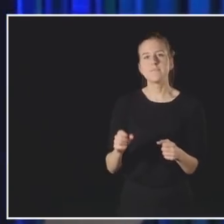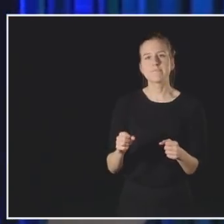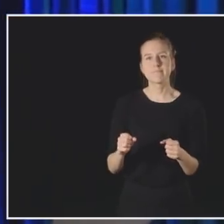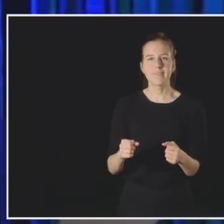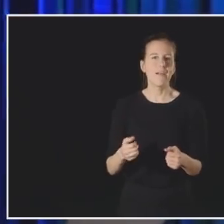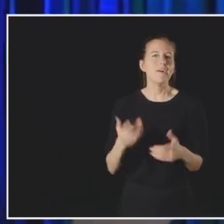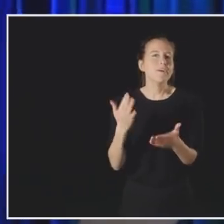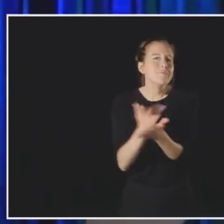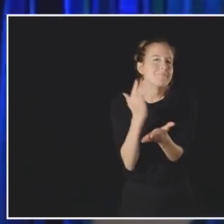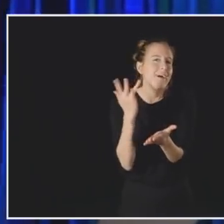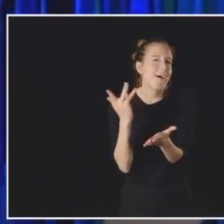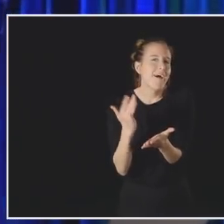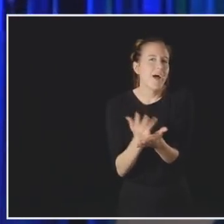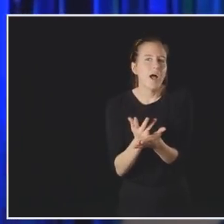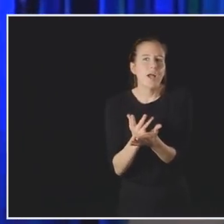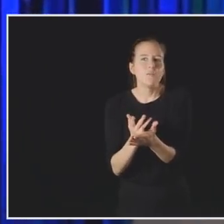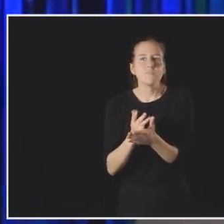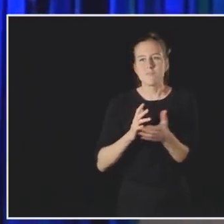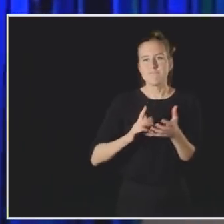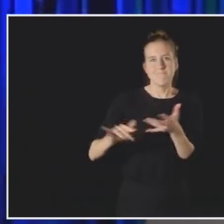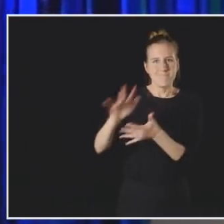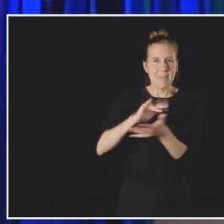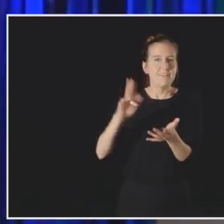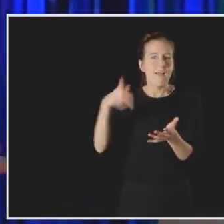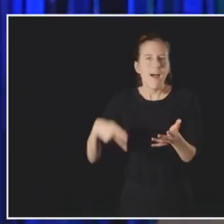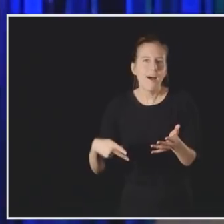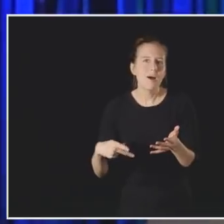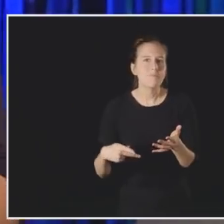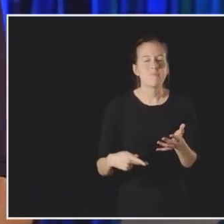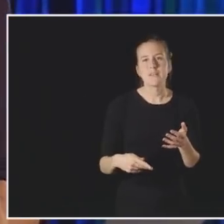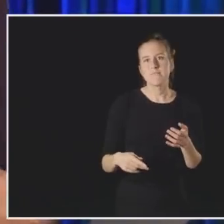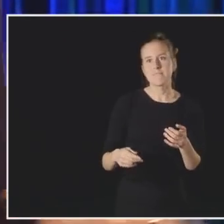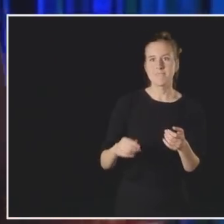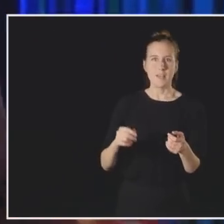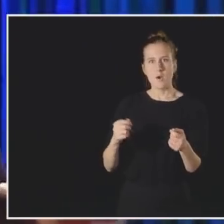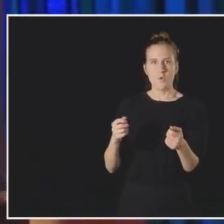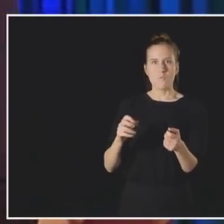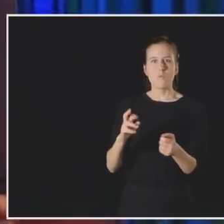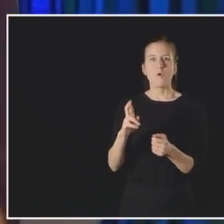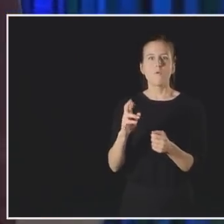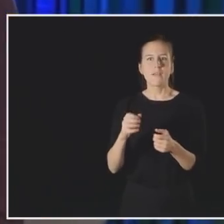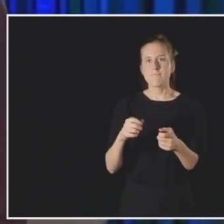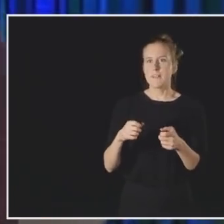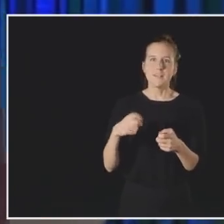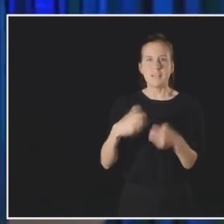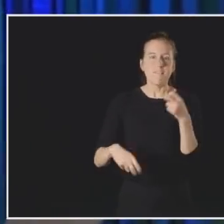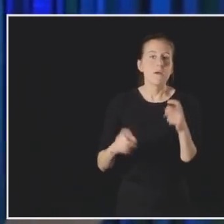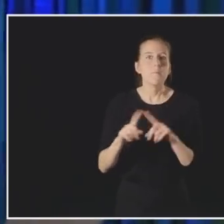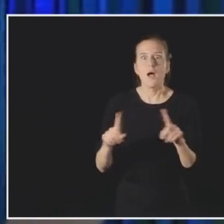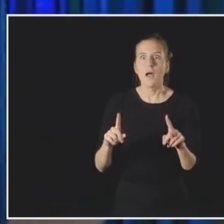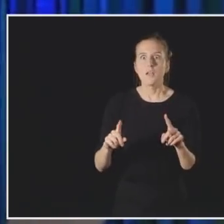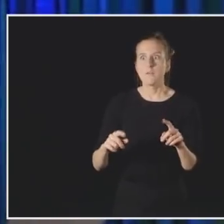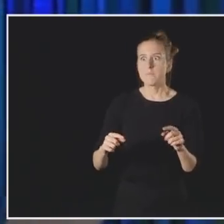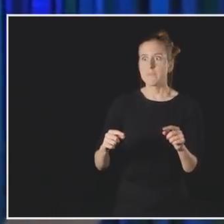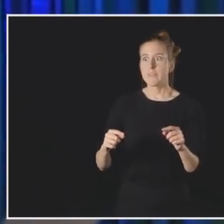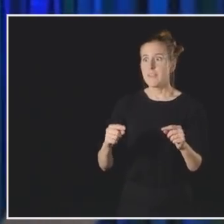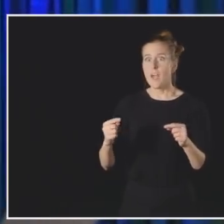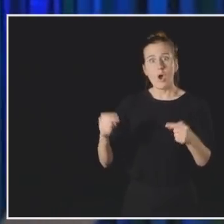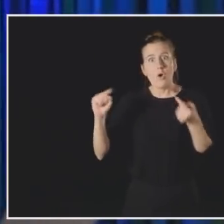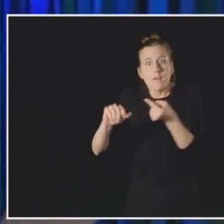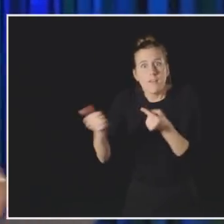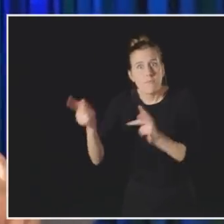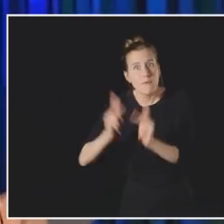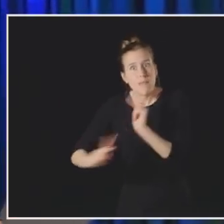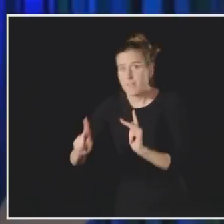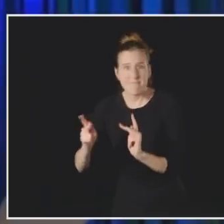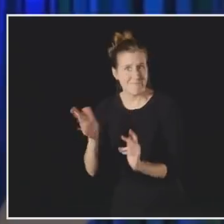I may like a little cayenne mixed in with my vanilla, but I am not a Fifty Shades of Grey sort of woman. I do